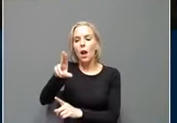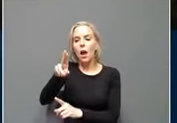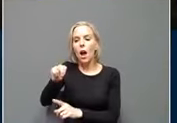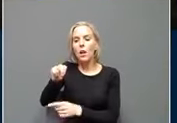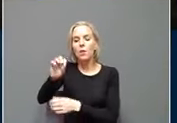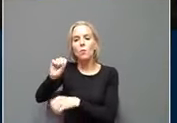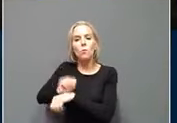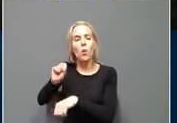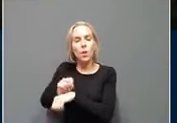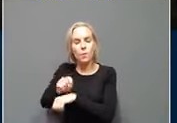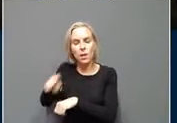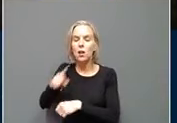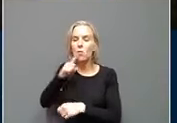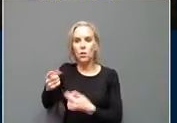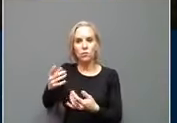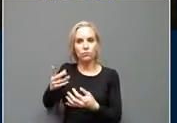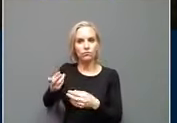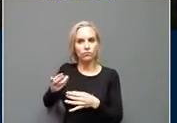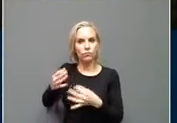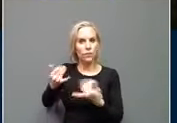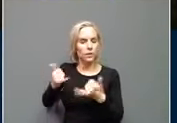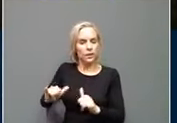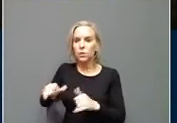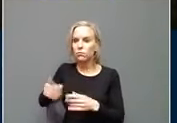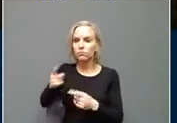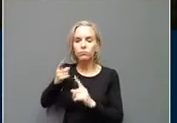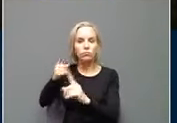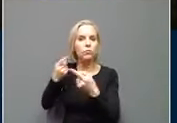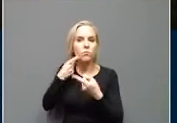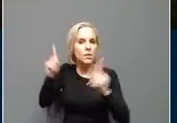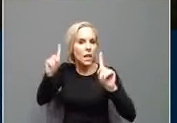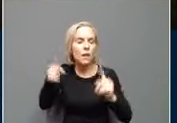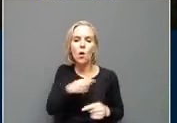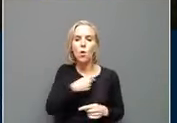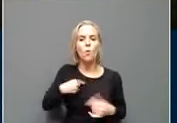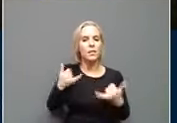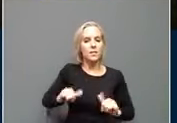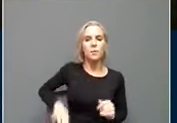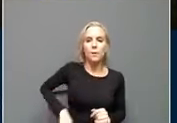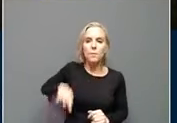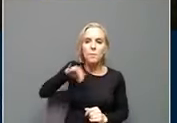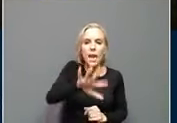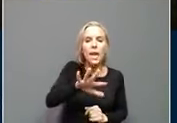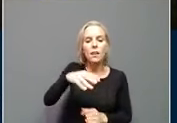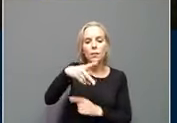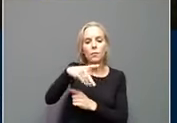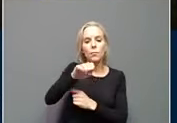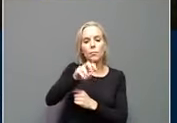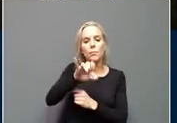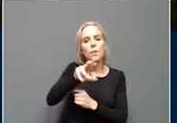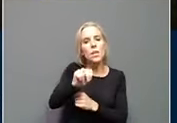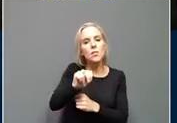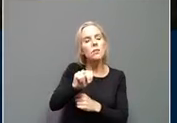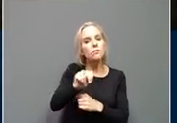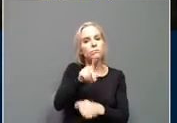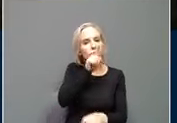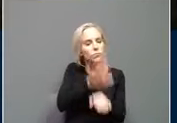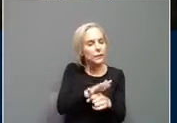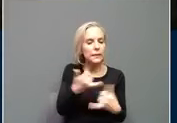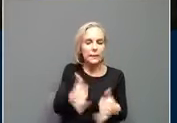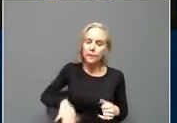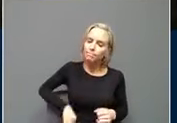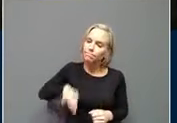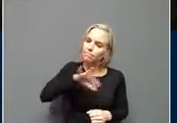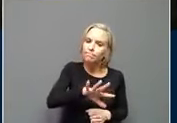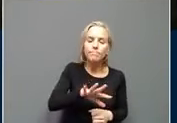talked about our strong fiscal management. They talked about how we've been paying our pension obligations. They even